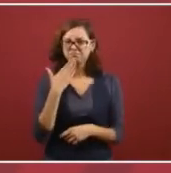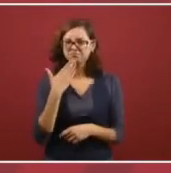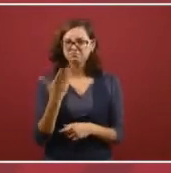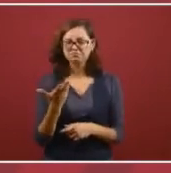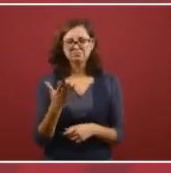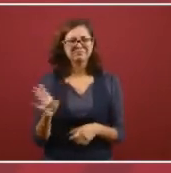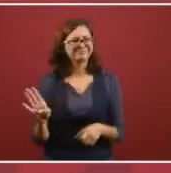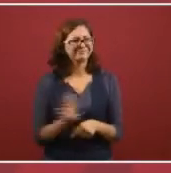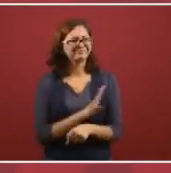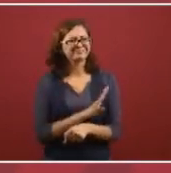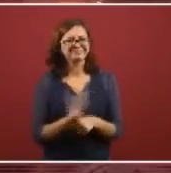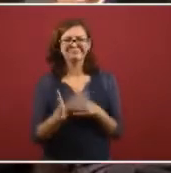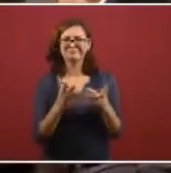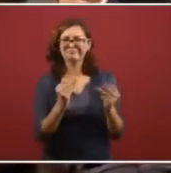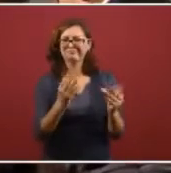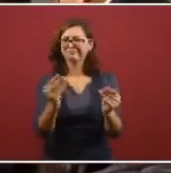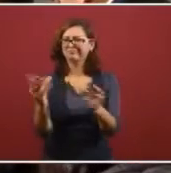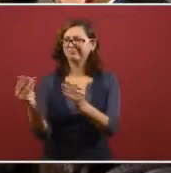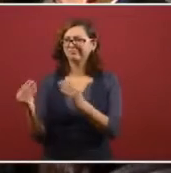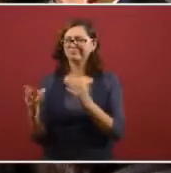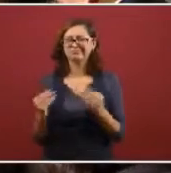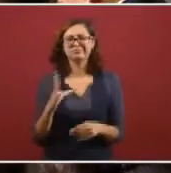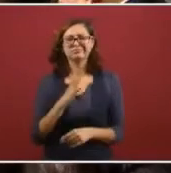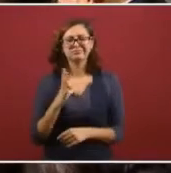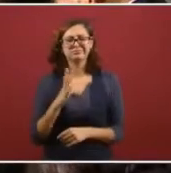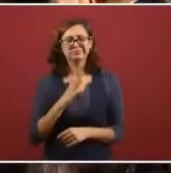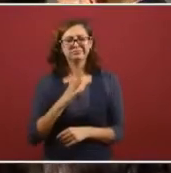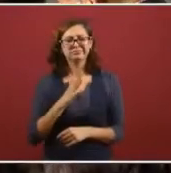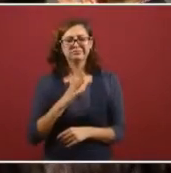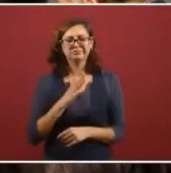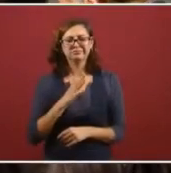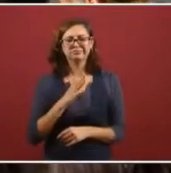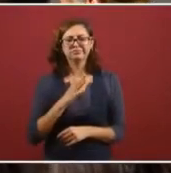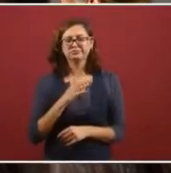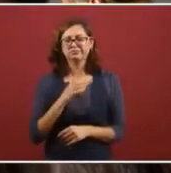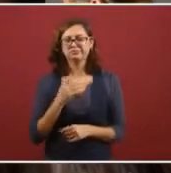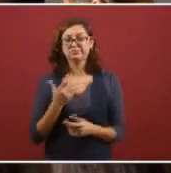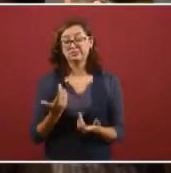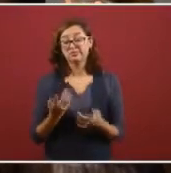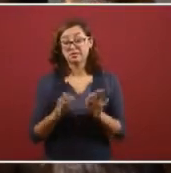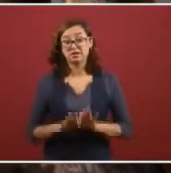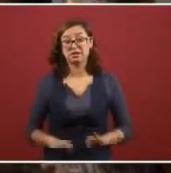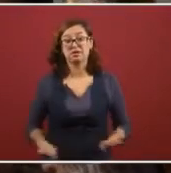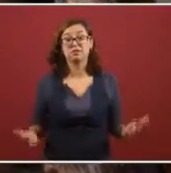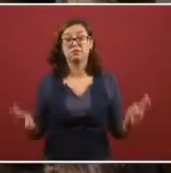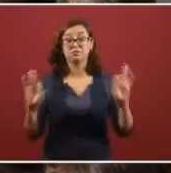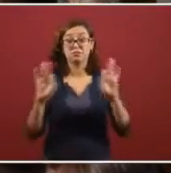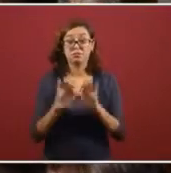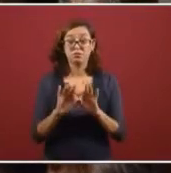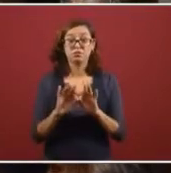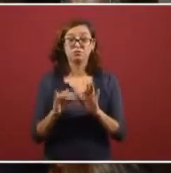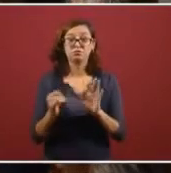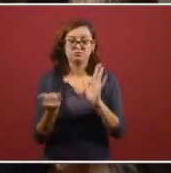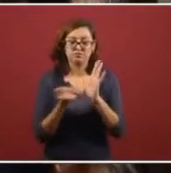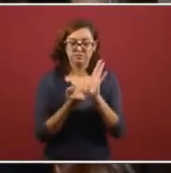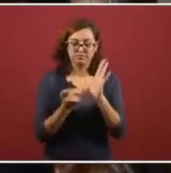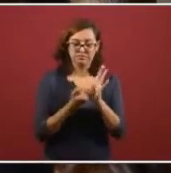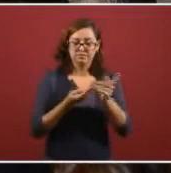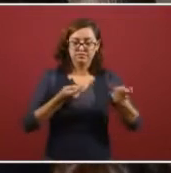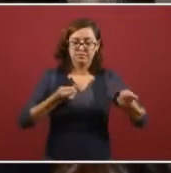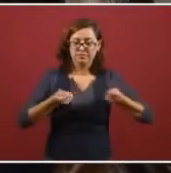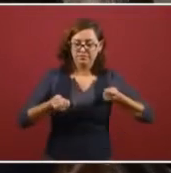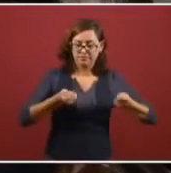And we have advantages. And I've mentioned before that it's very important to have, uh,